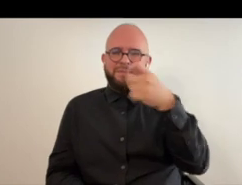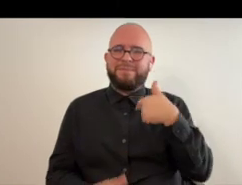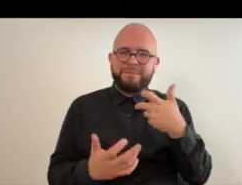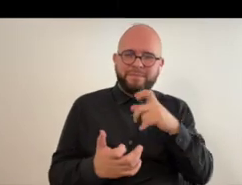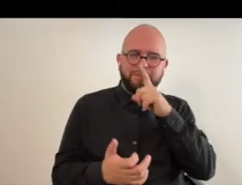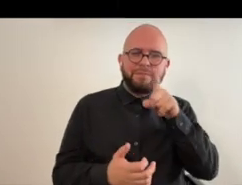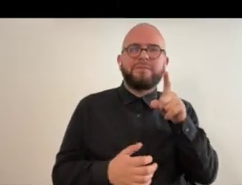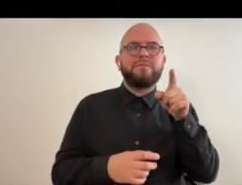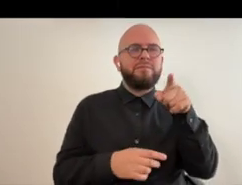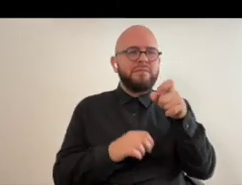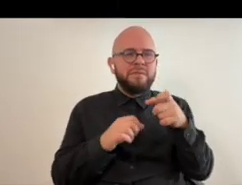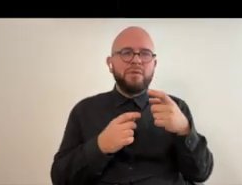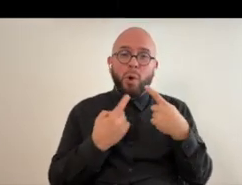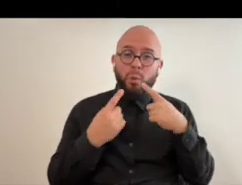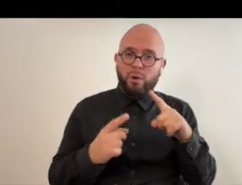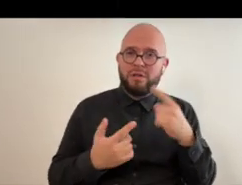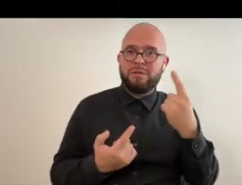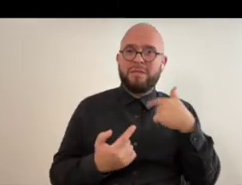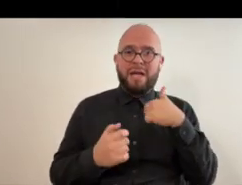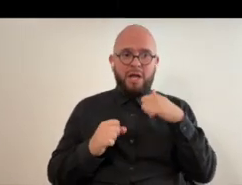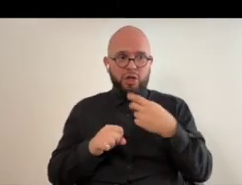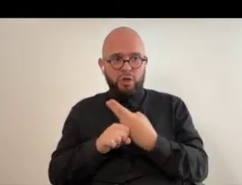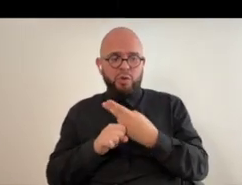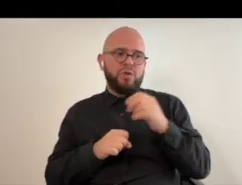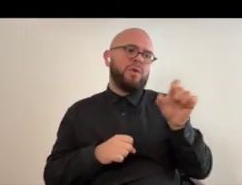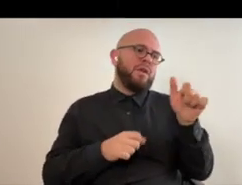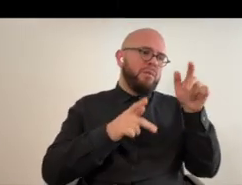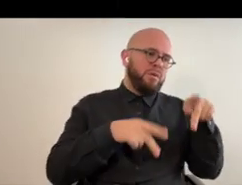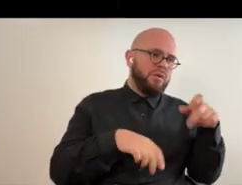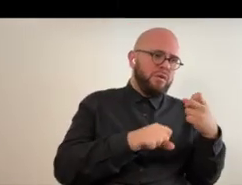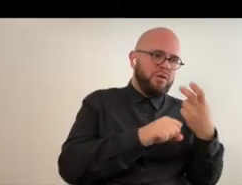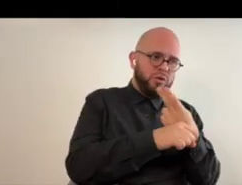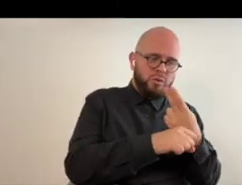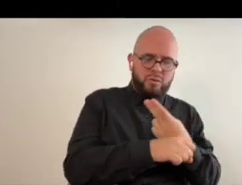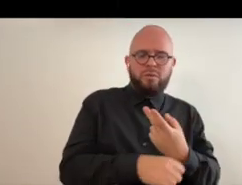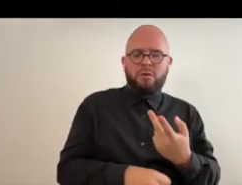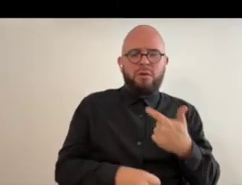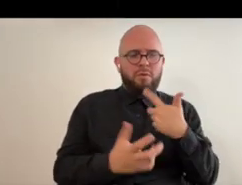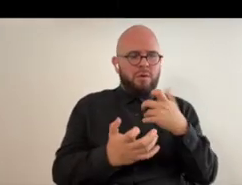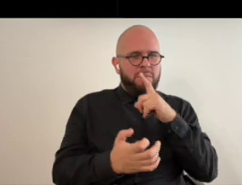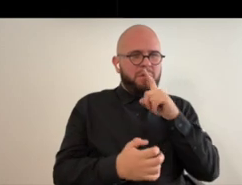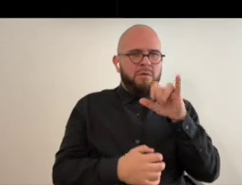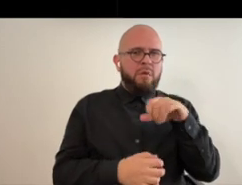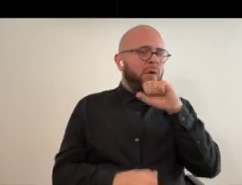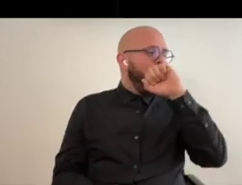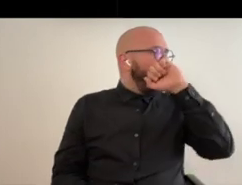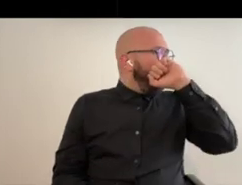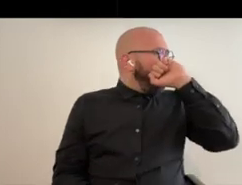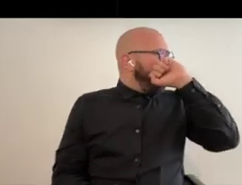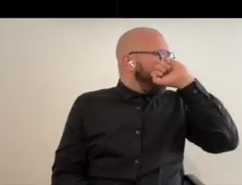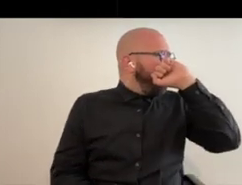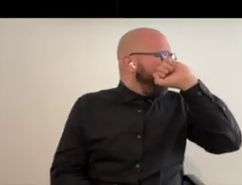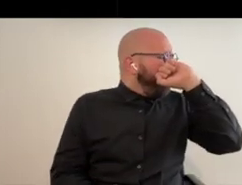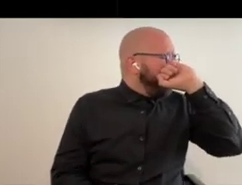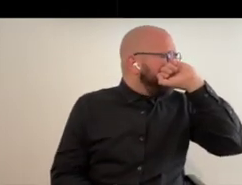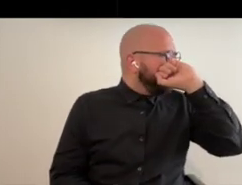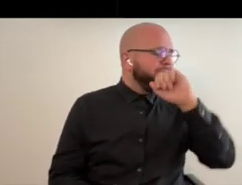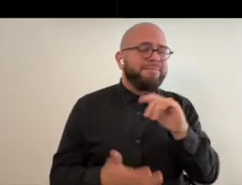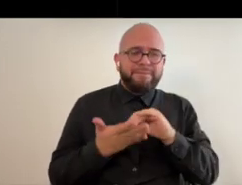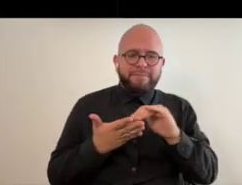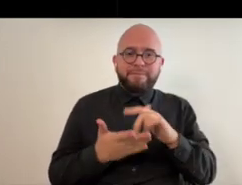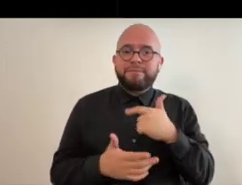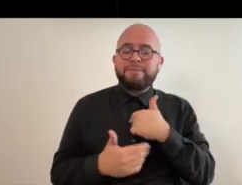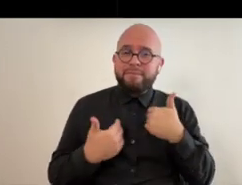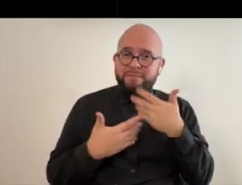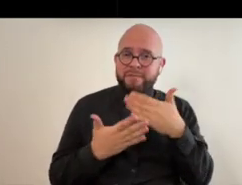it to make it functional something that i or someone else could also use um i am i have some